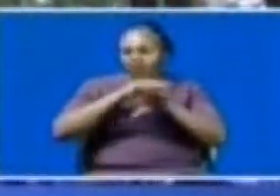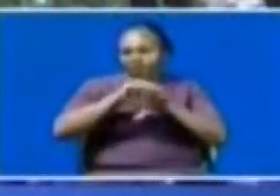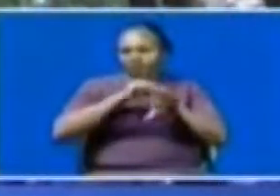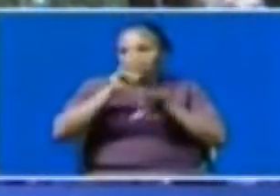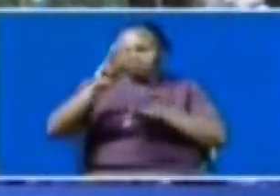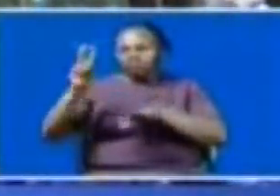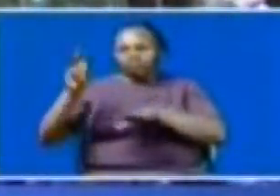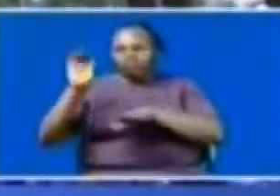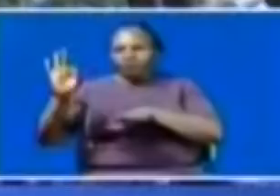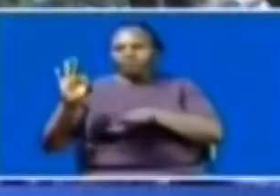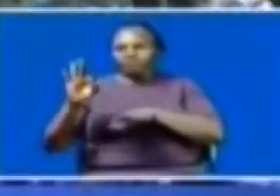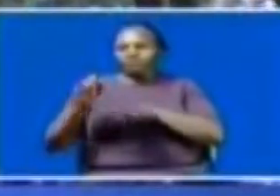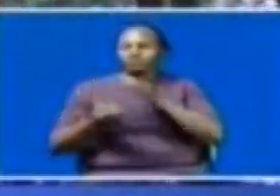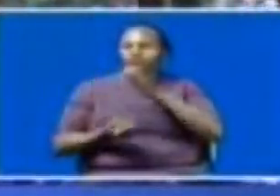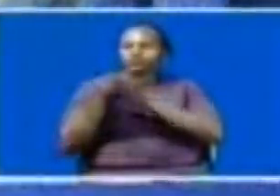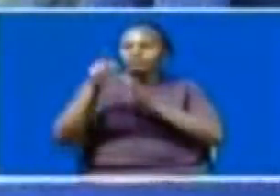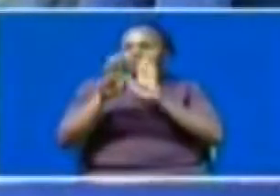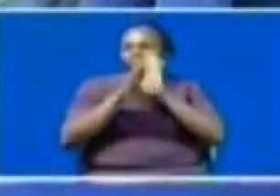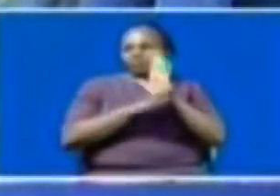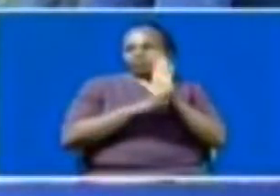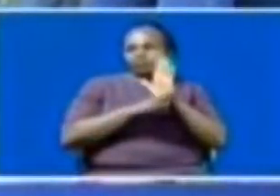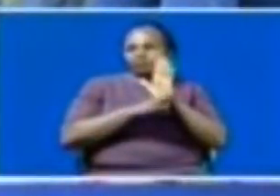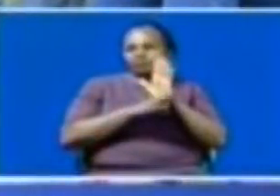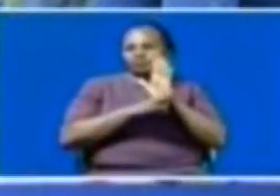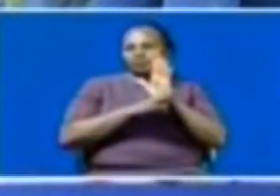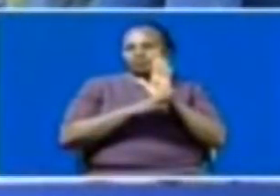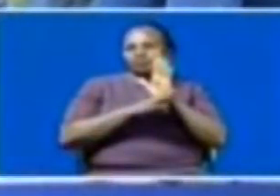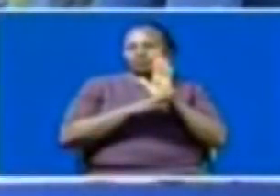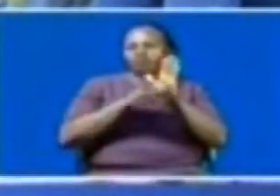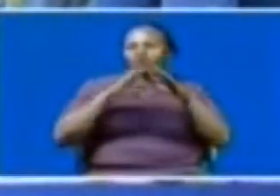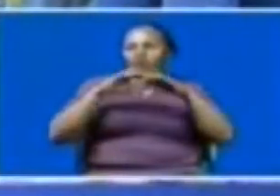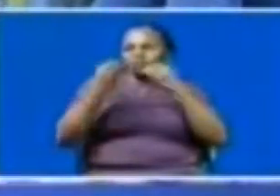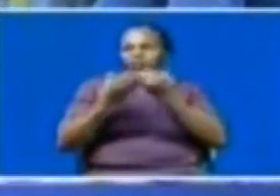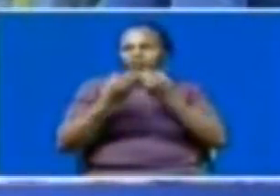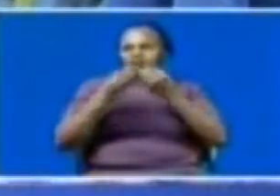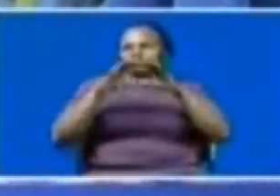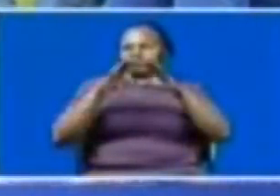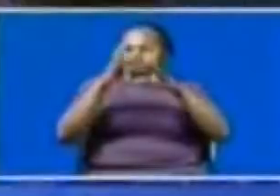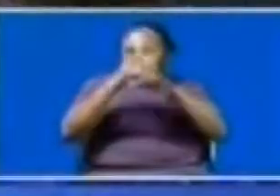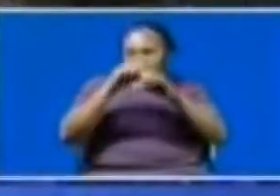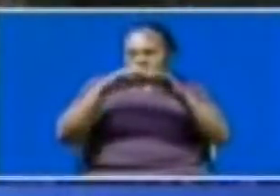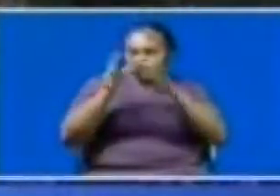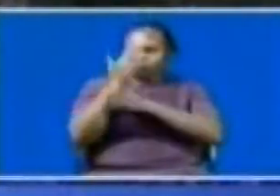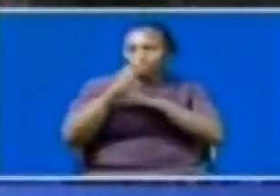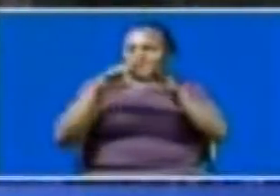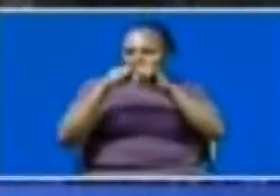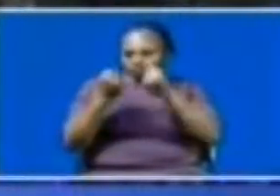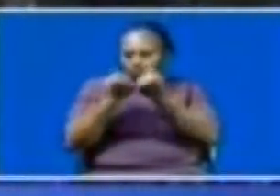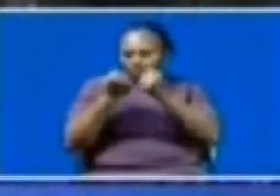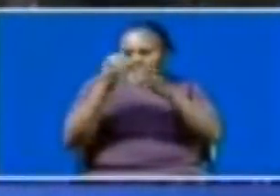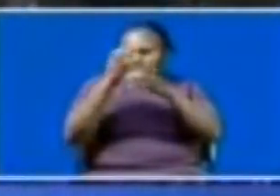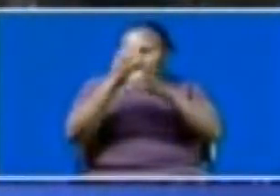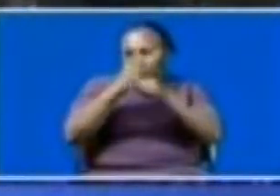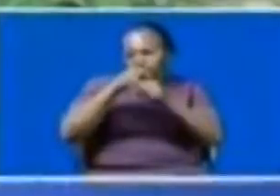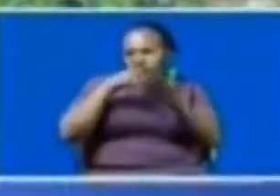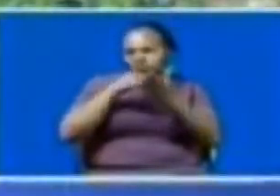WWF is spearheading the program. Jamlik Masharia chairs a community forest association that oversees the PELIS system